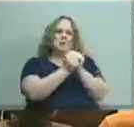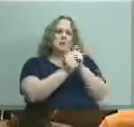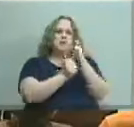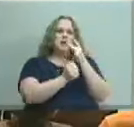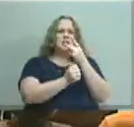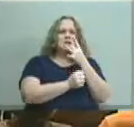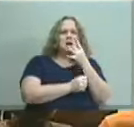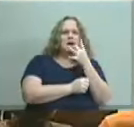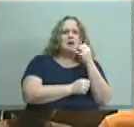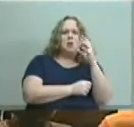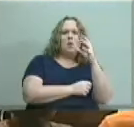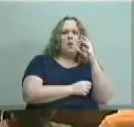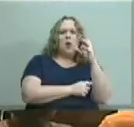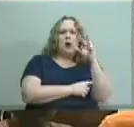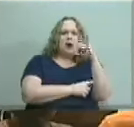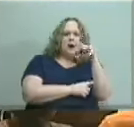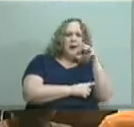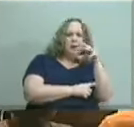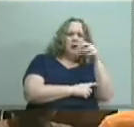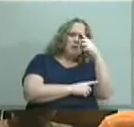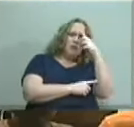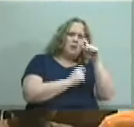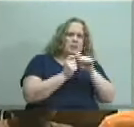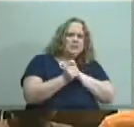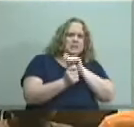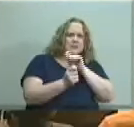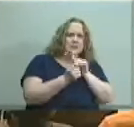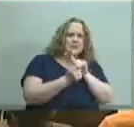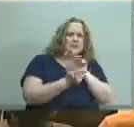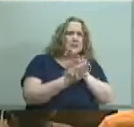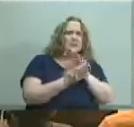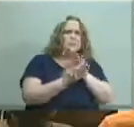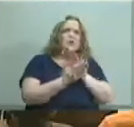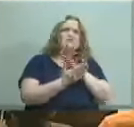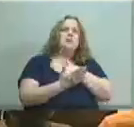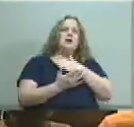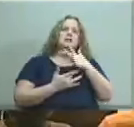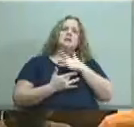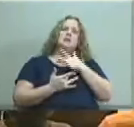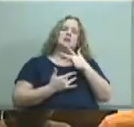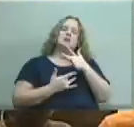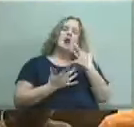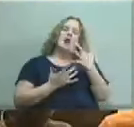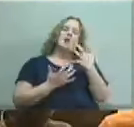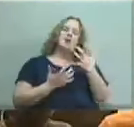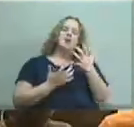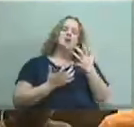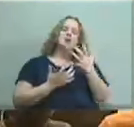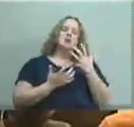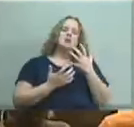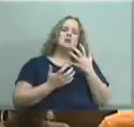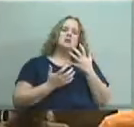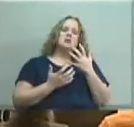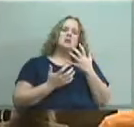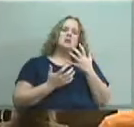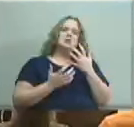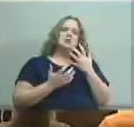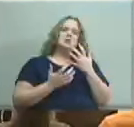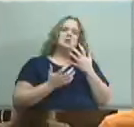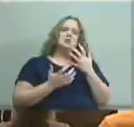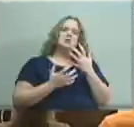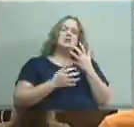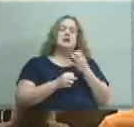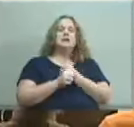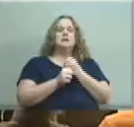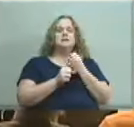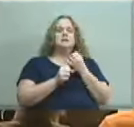camera angle of uh for a particular school and my concern is that we i would like us to at least get into the